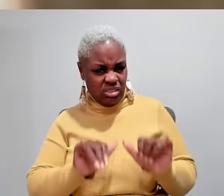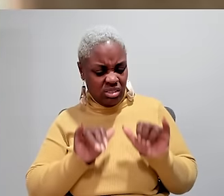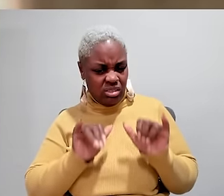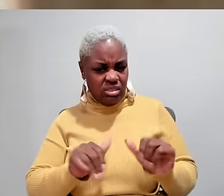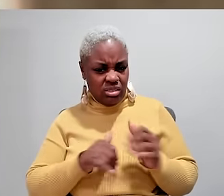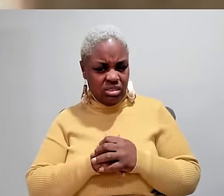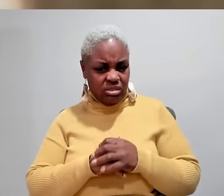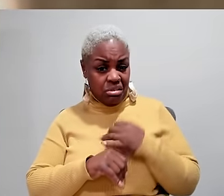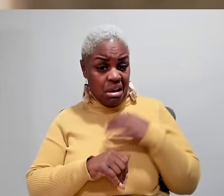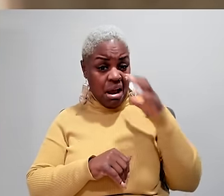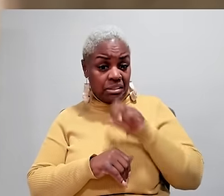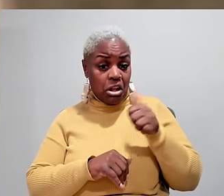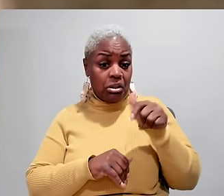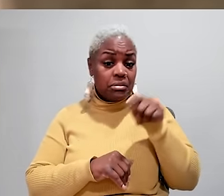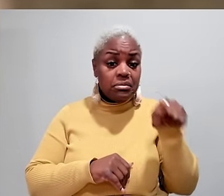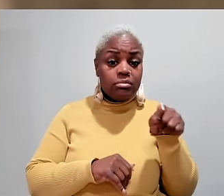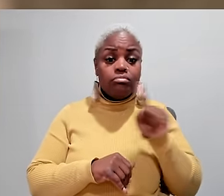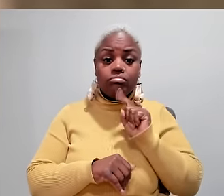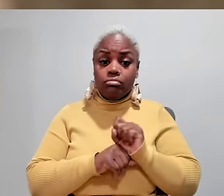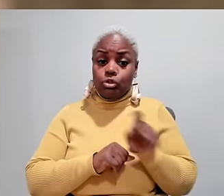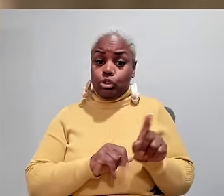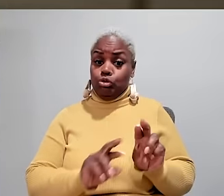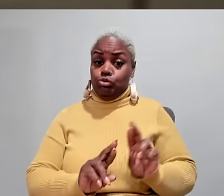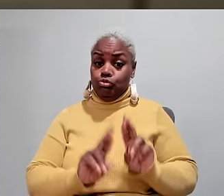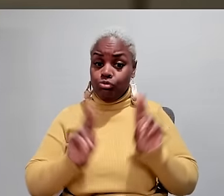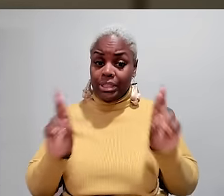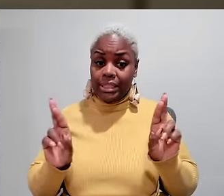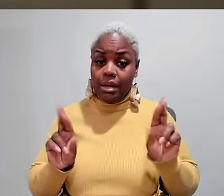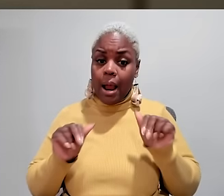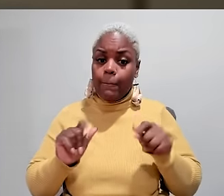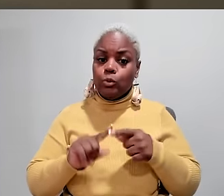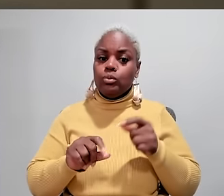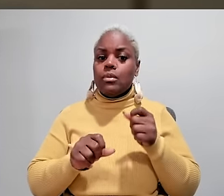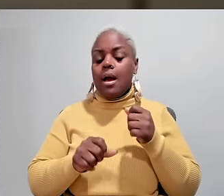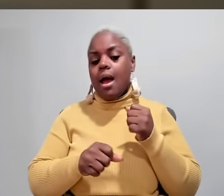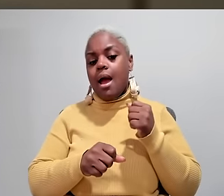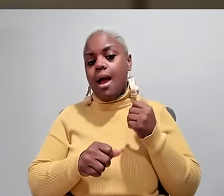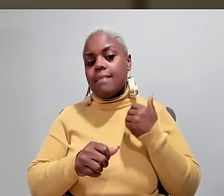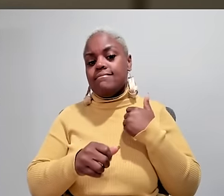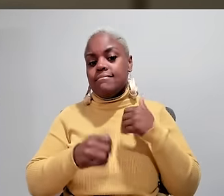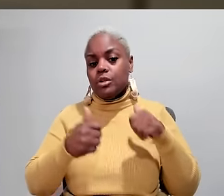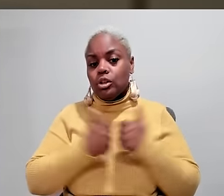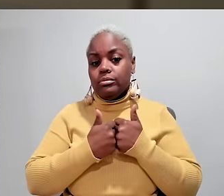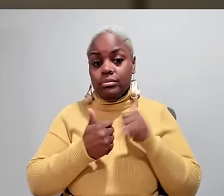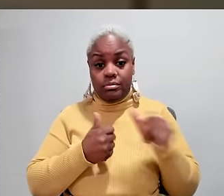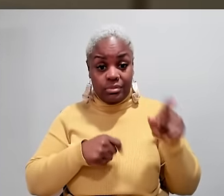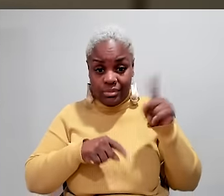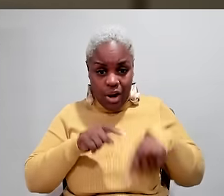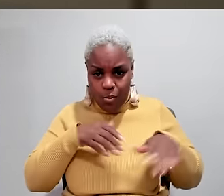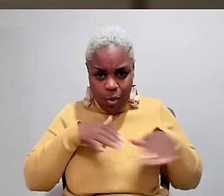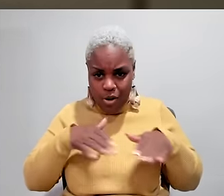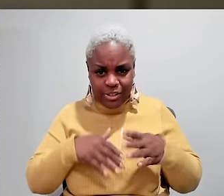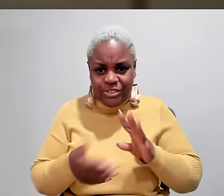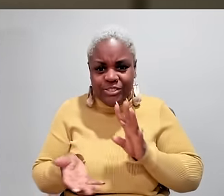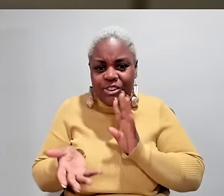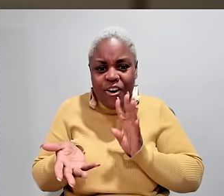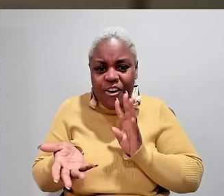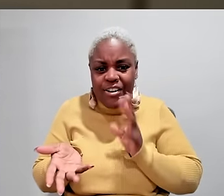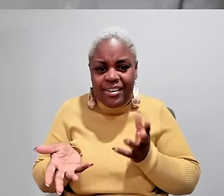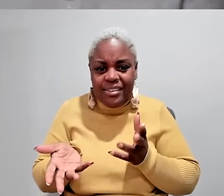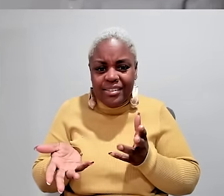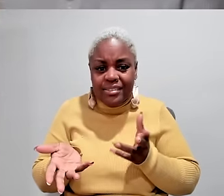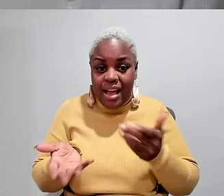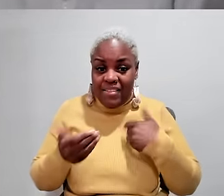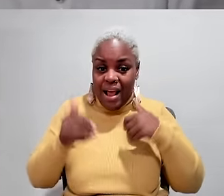surprised by just how little Eric was earning. I guess the other side of it was that he was ready and able for some more